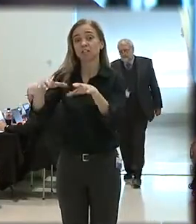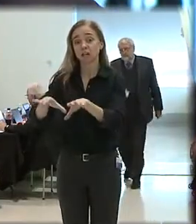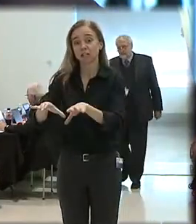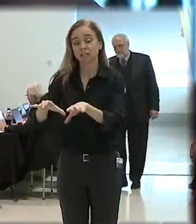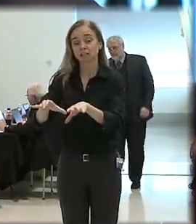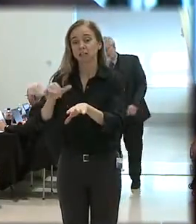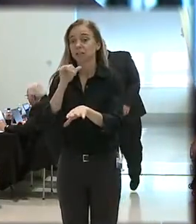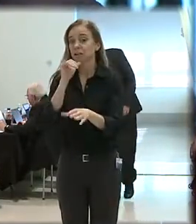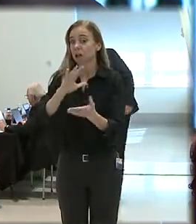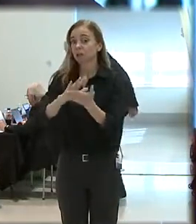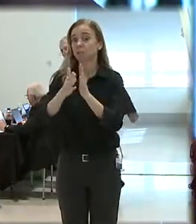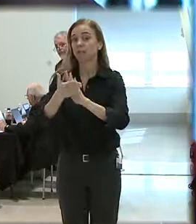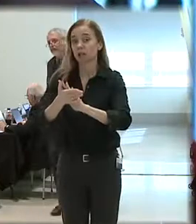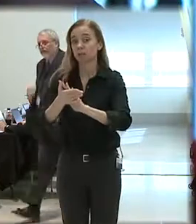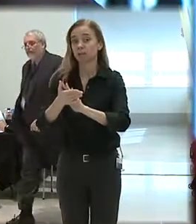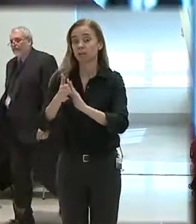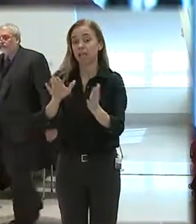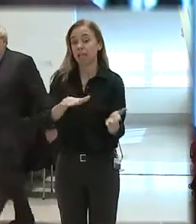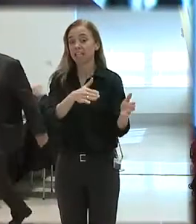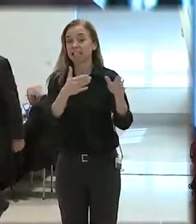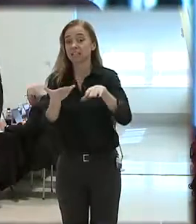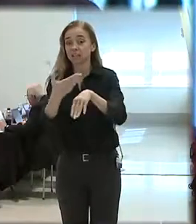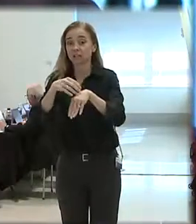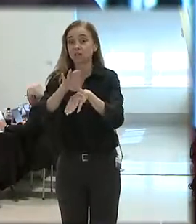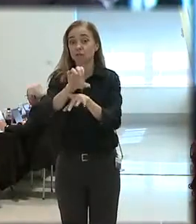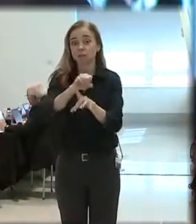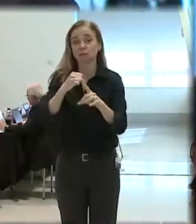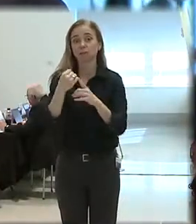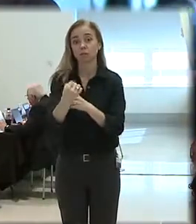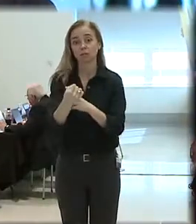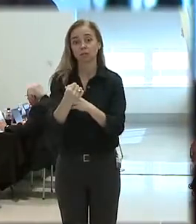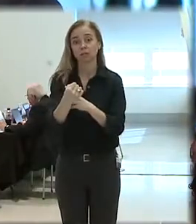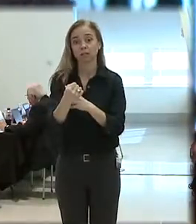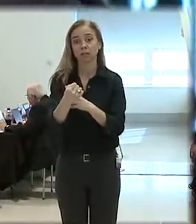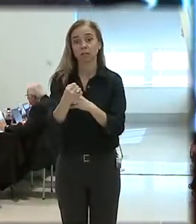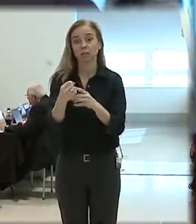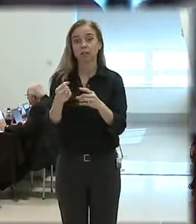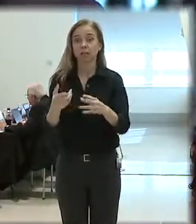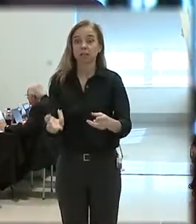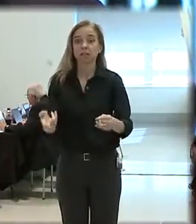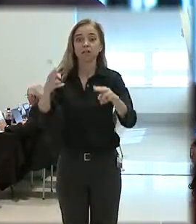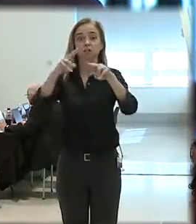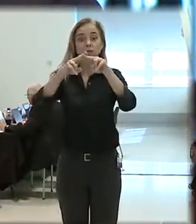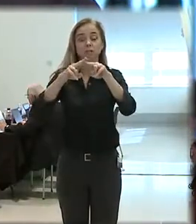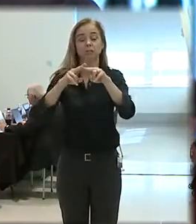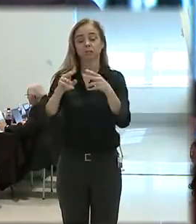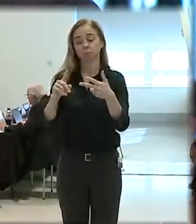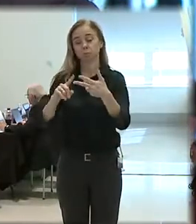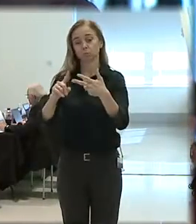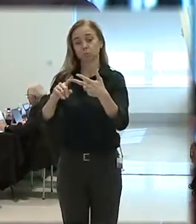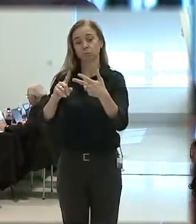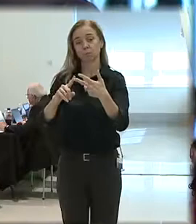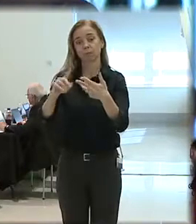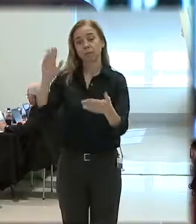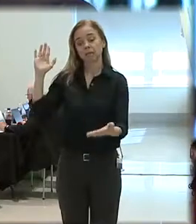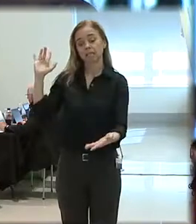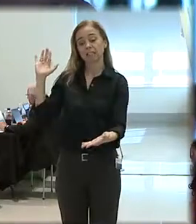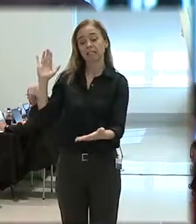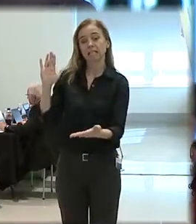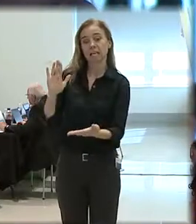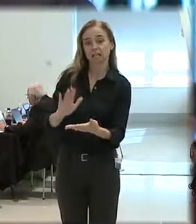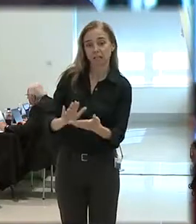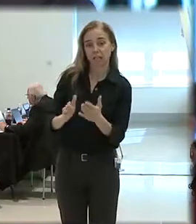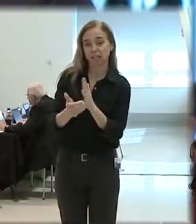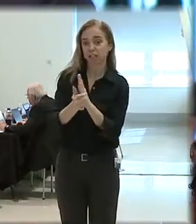not becoming a deadly force situation are significantly increased. Number three, de-escalation skills